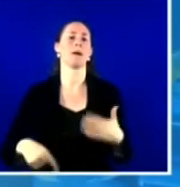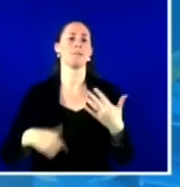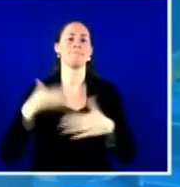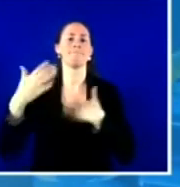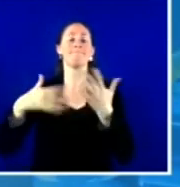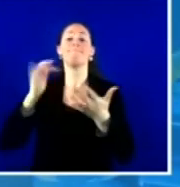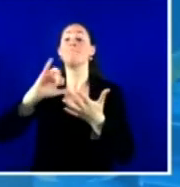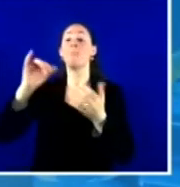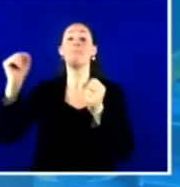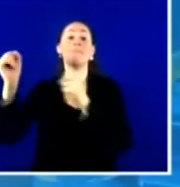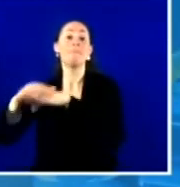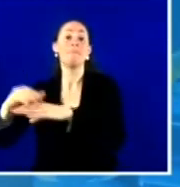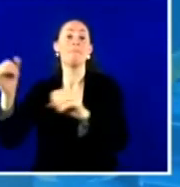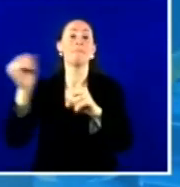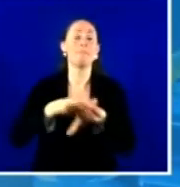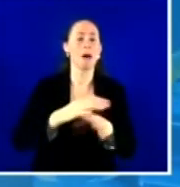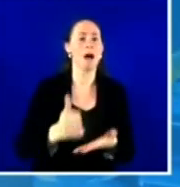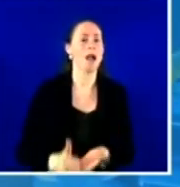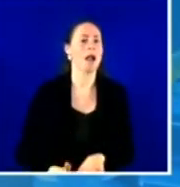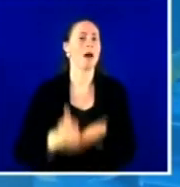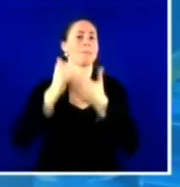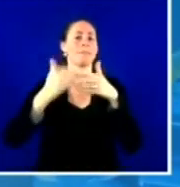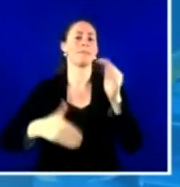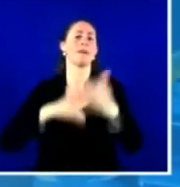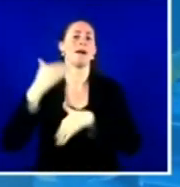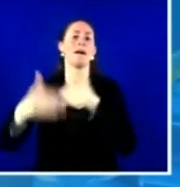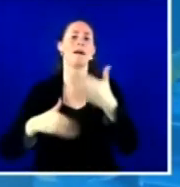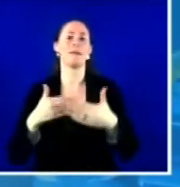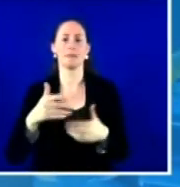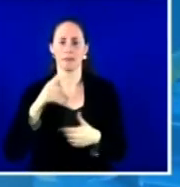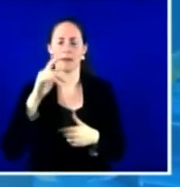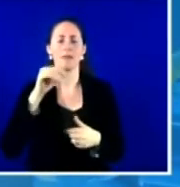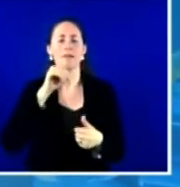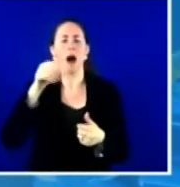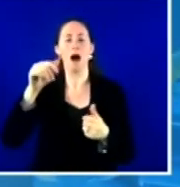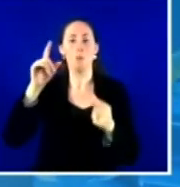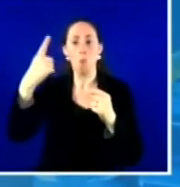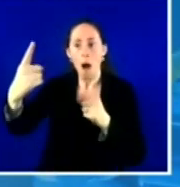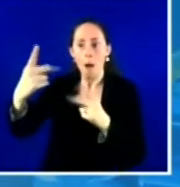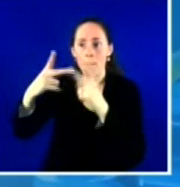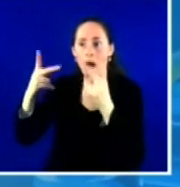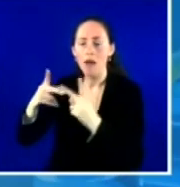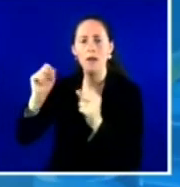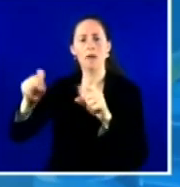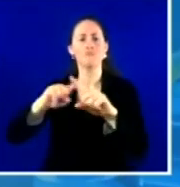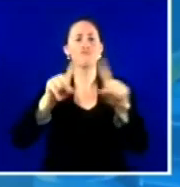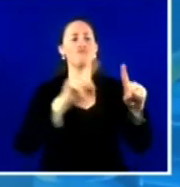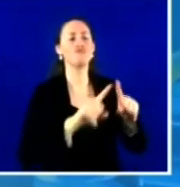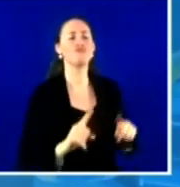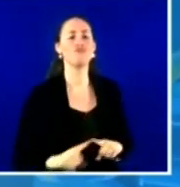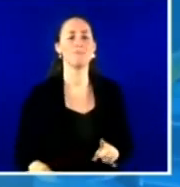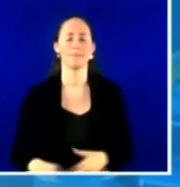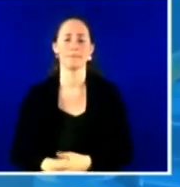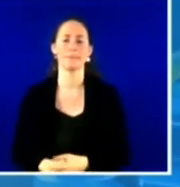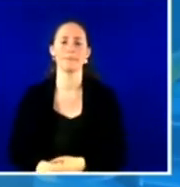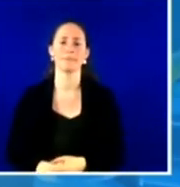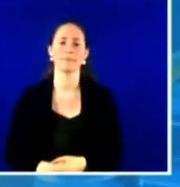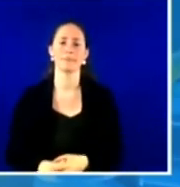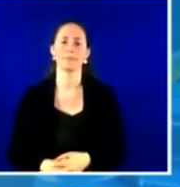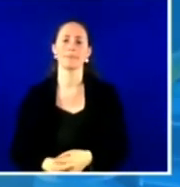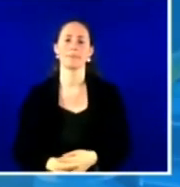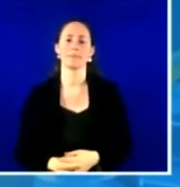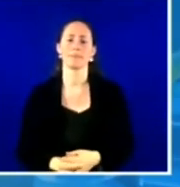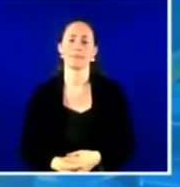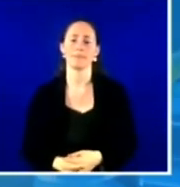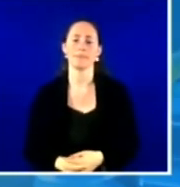That is so wonderful. And my understanding from that visit is you're literally get a list of patients who haven't been vaccinated yet. Your staff